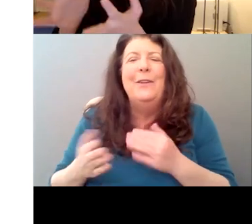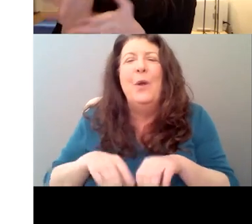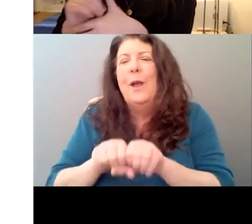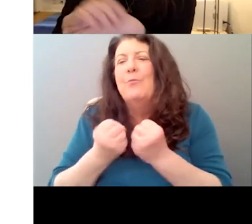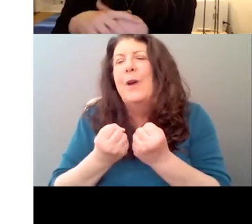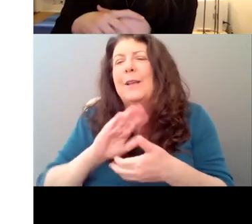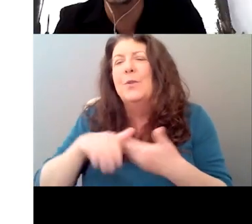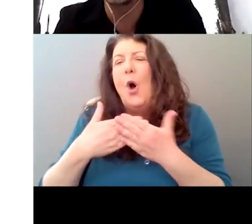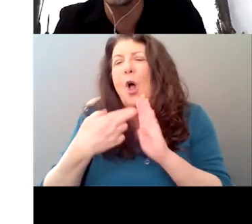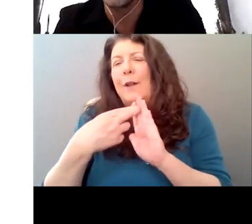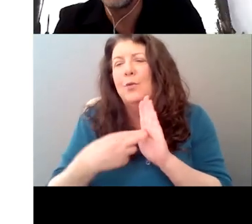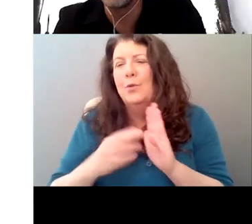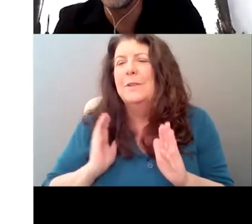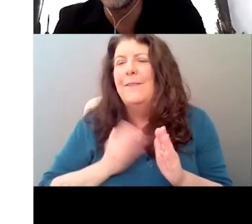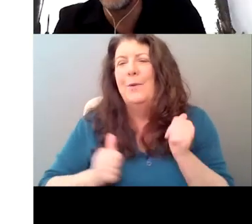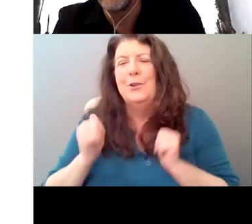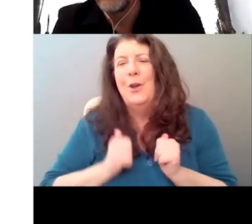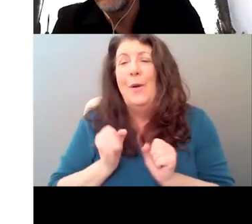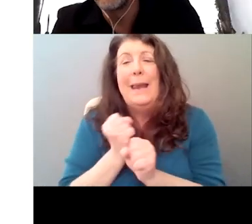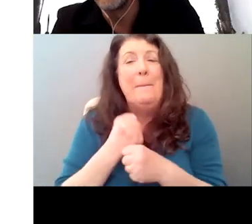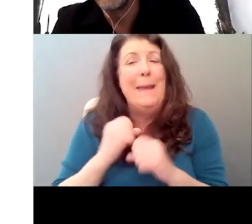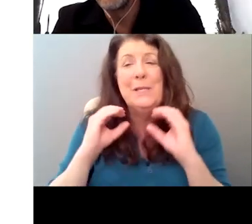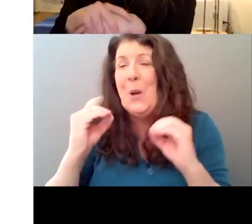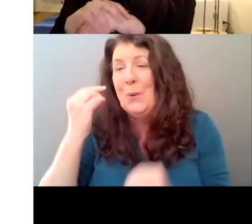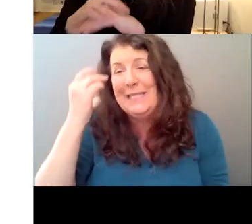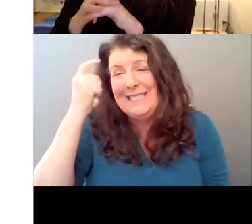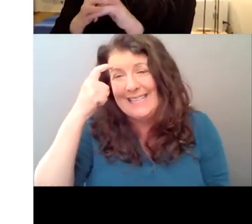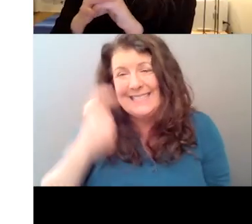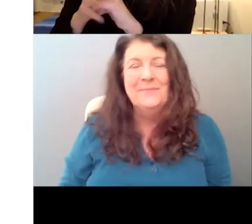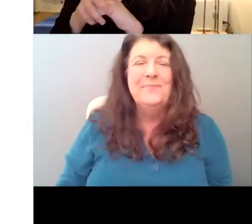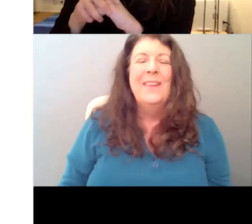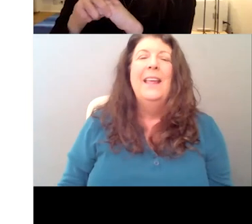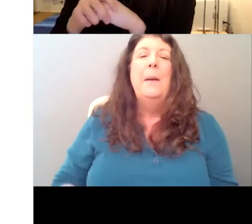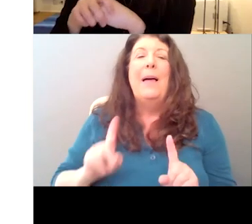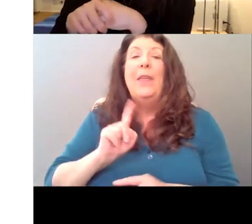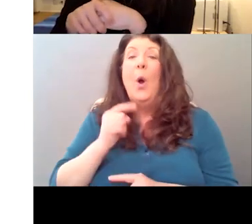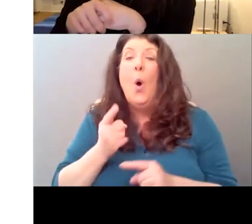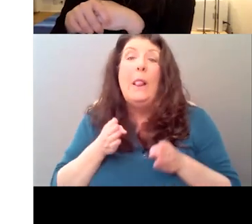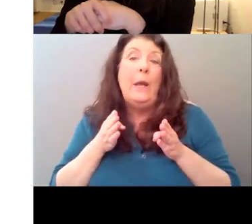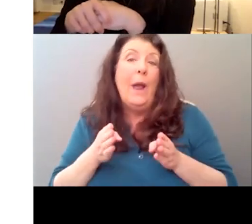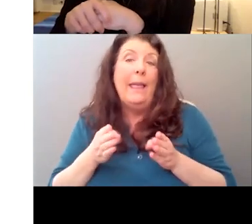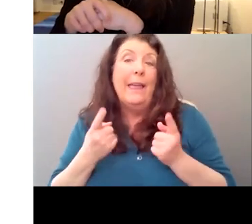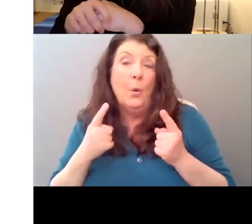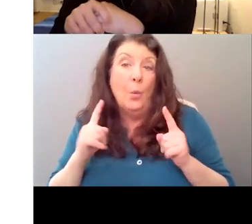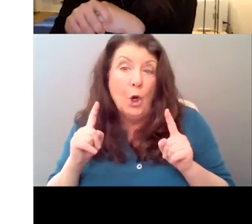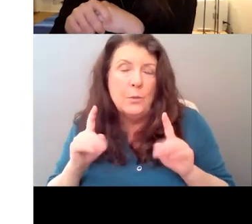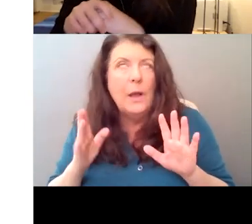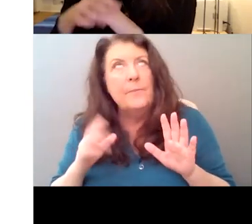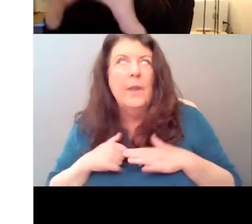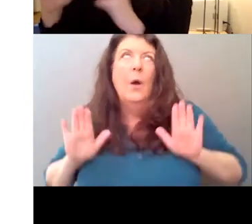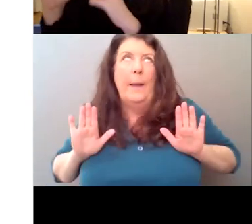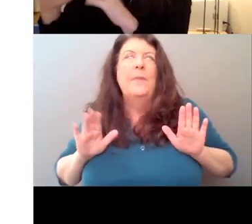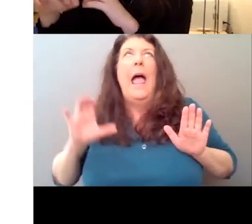no sense. Um, but I guess the only, the only way that it, that it works in terms, I mean, I guess, I